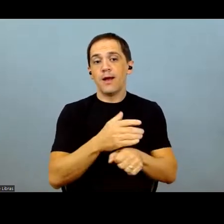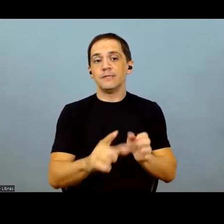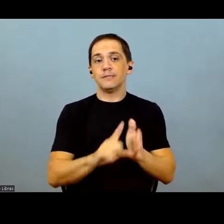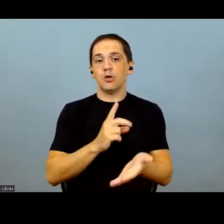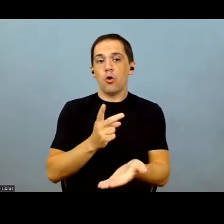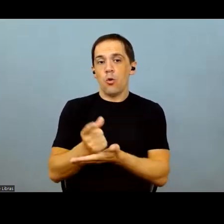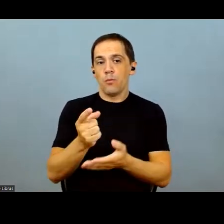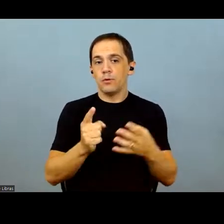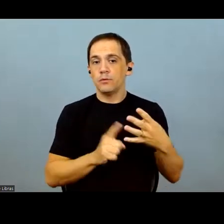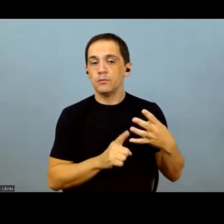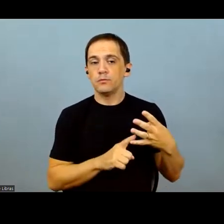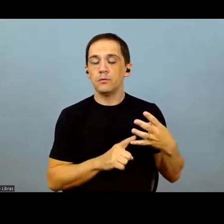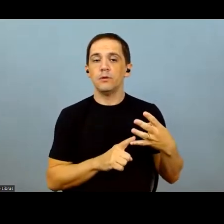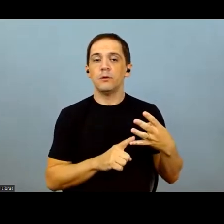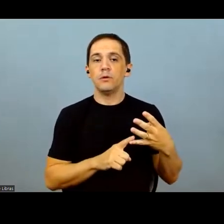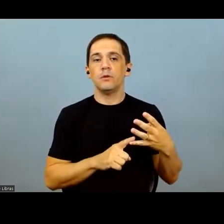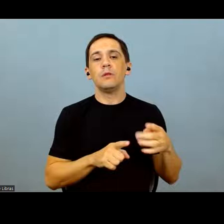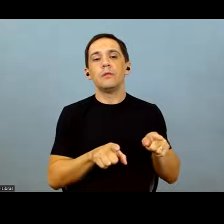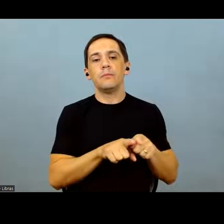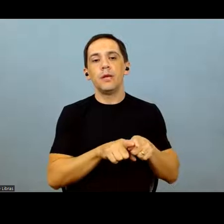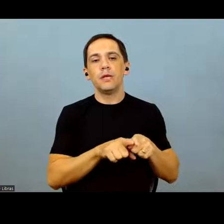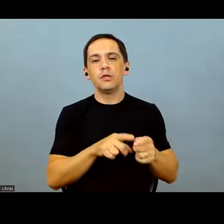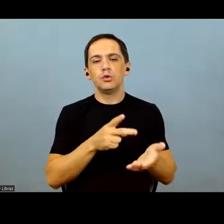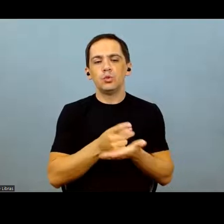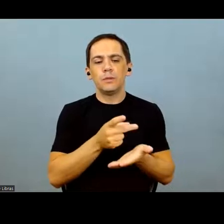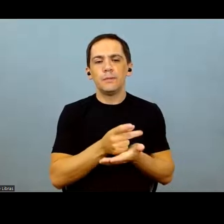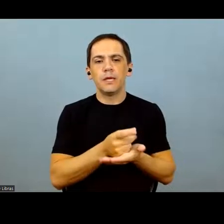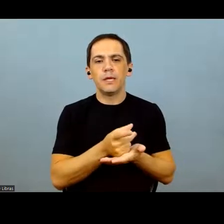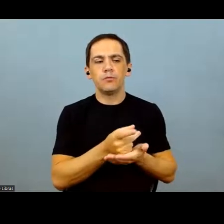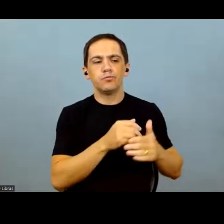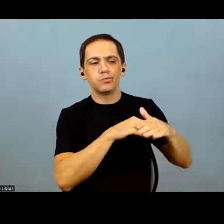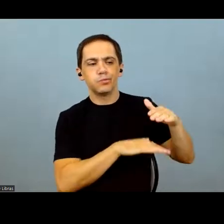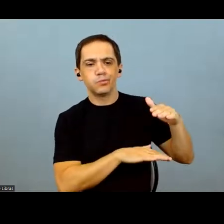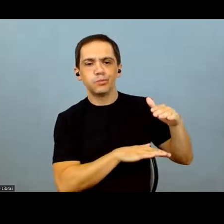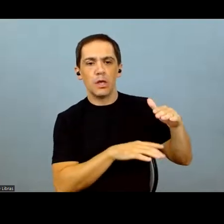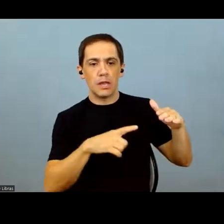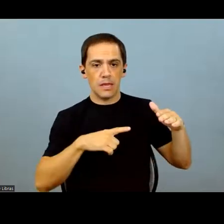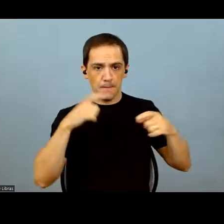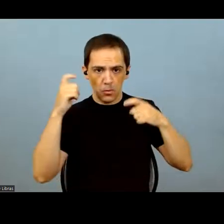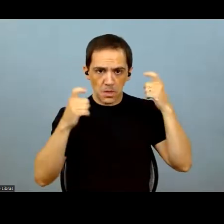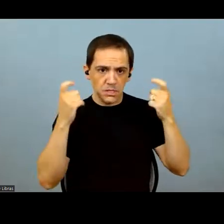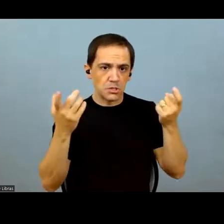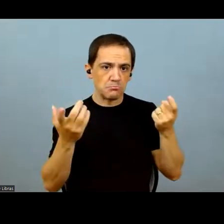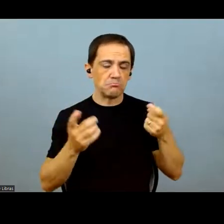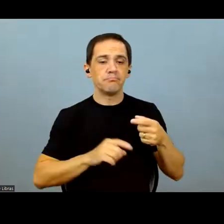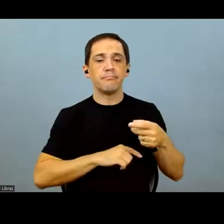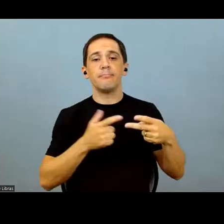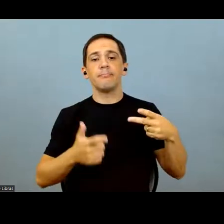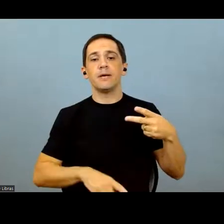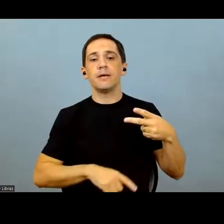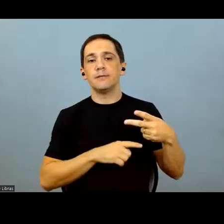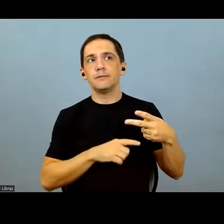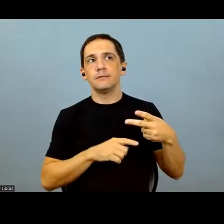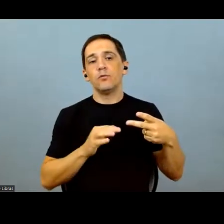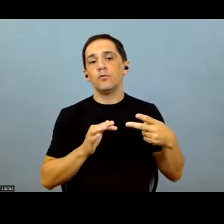What about nitrogen? What about the supply? Are you concerned about supply and